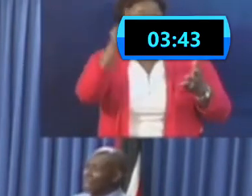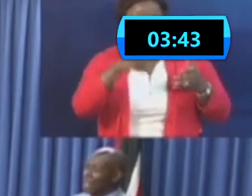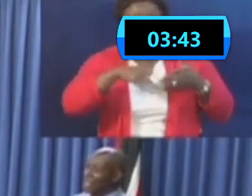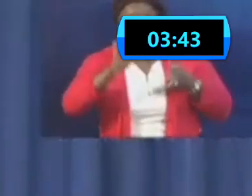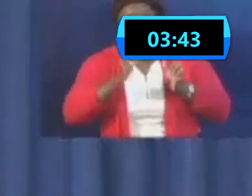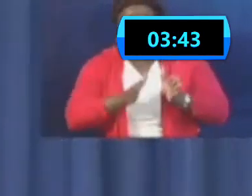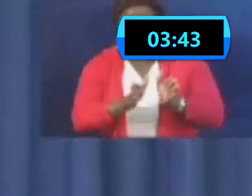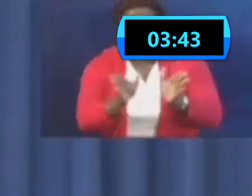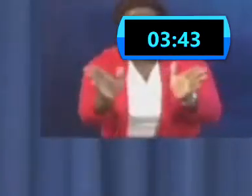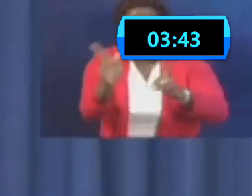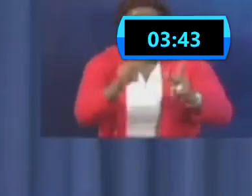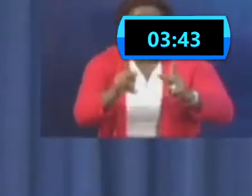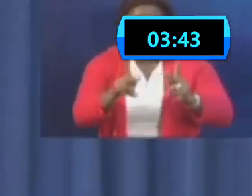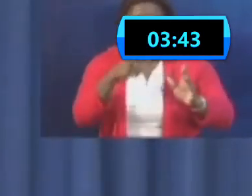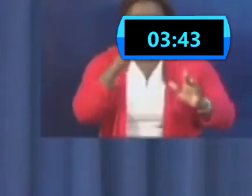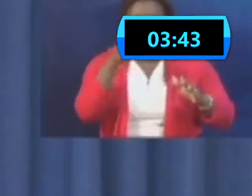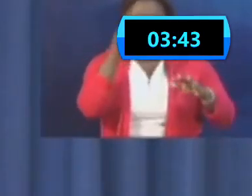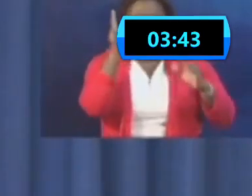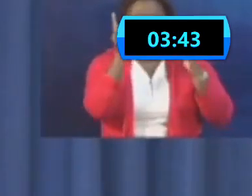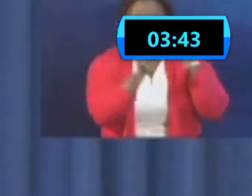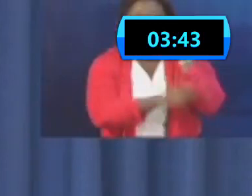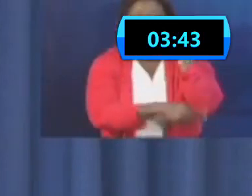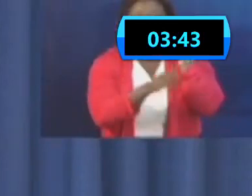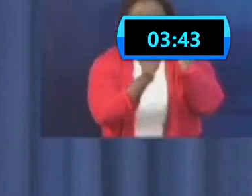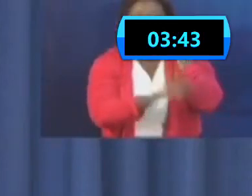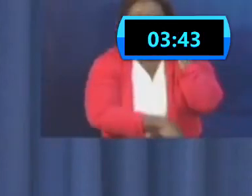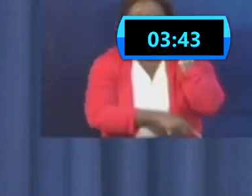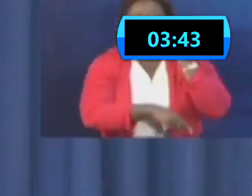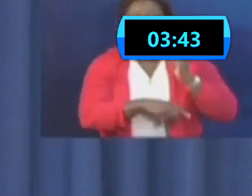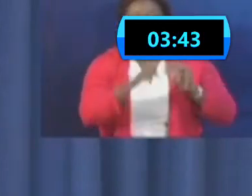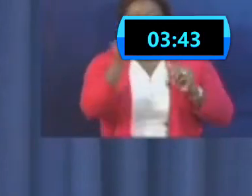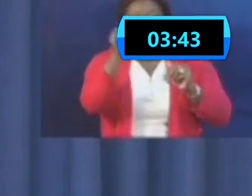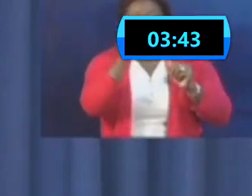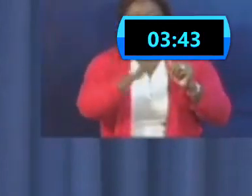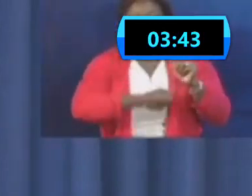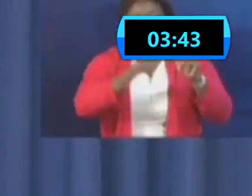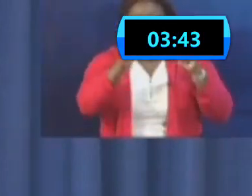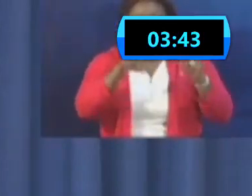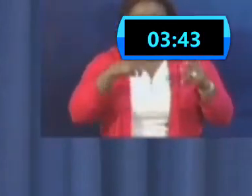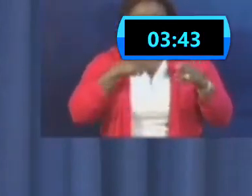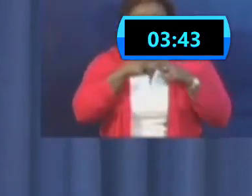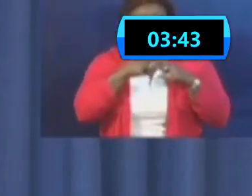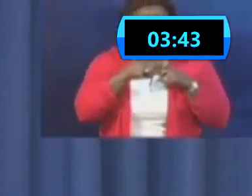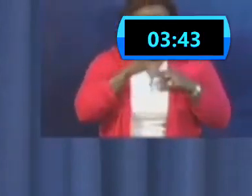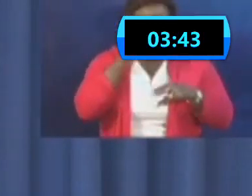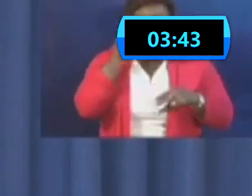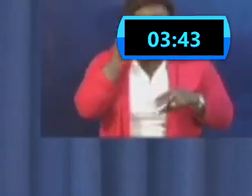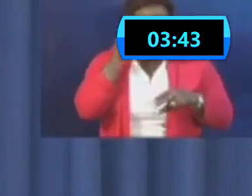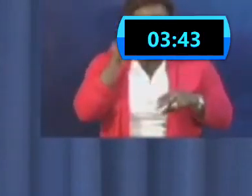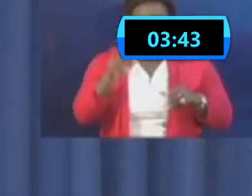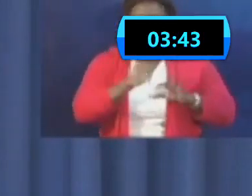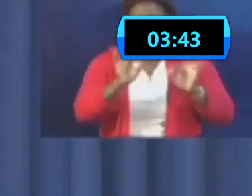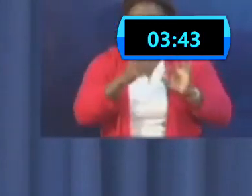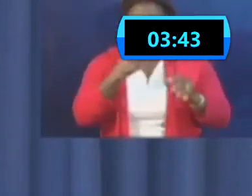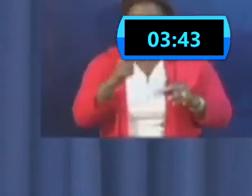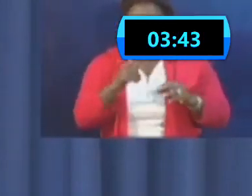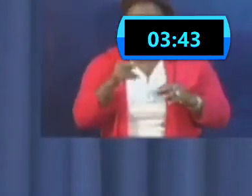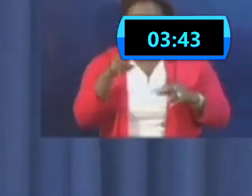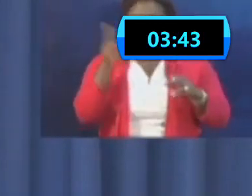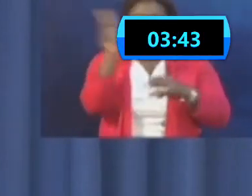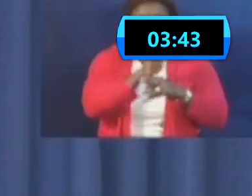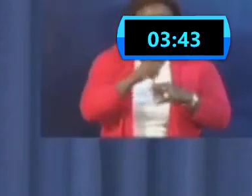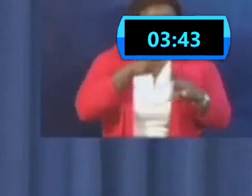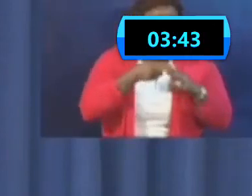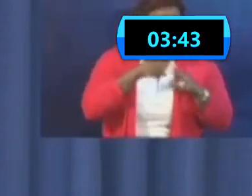you are going to be penalized. Everybody has a knife in their house. There's nothing that compels you not to use the knife to kill somebody.